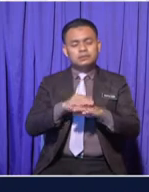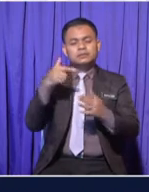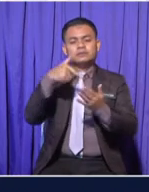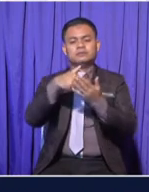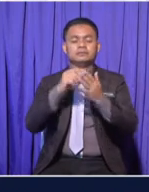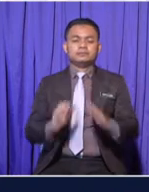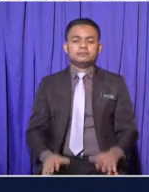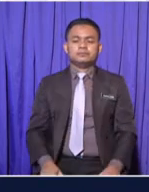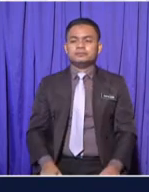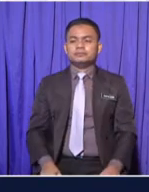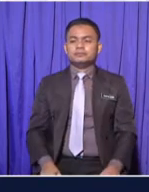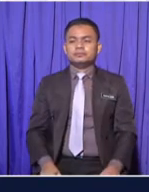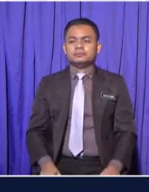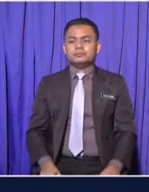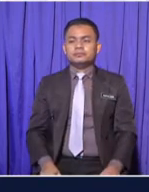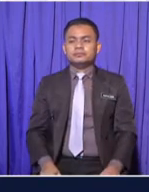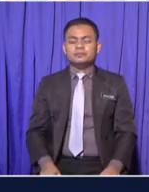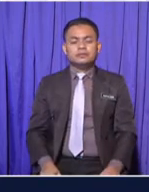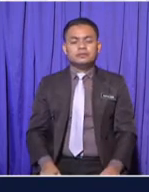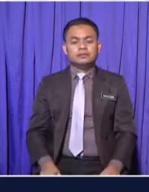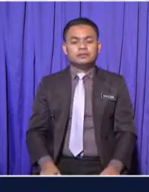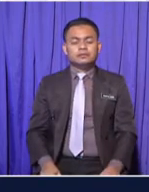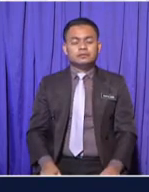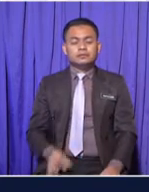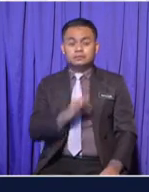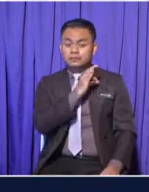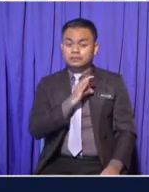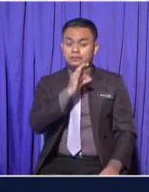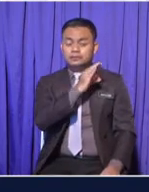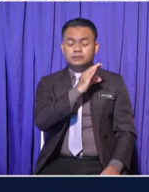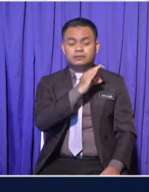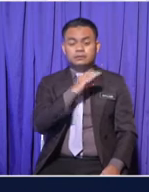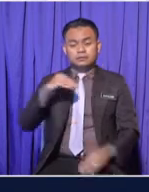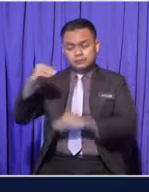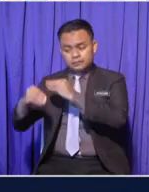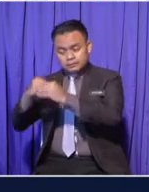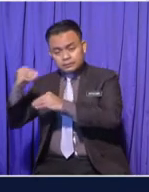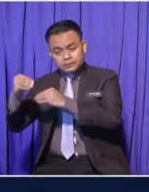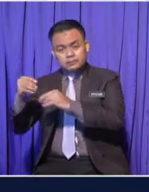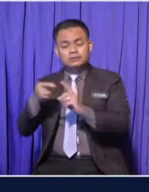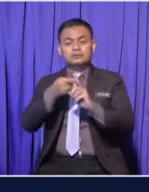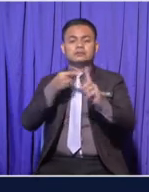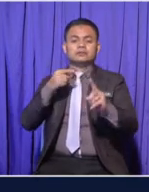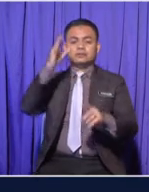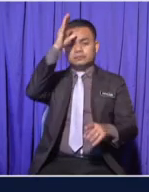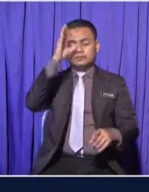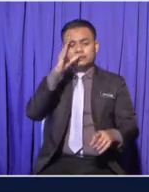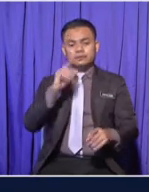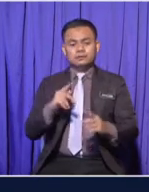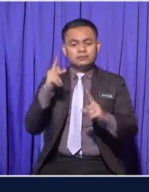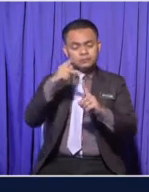These fissures Are inherited From their parents To their child